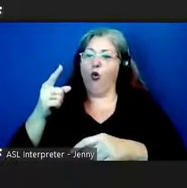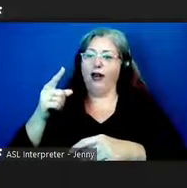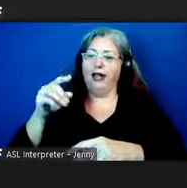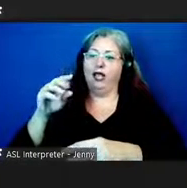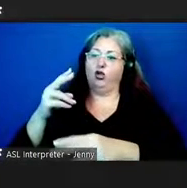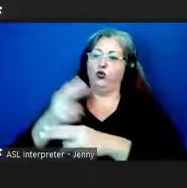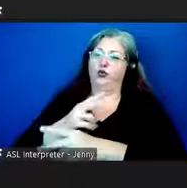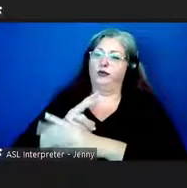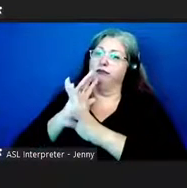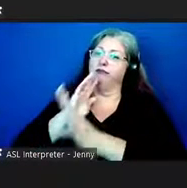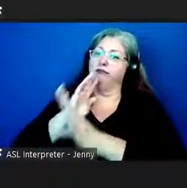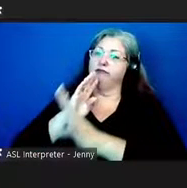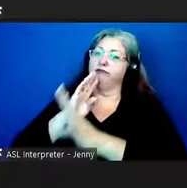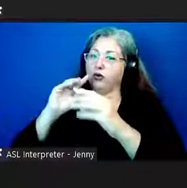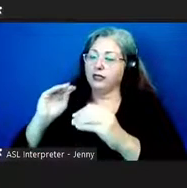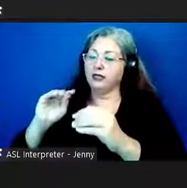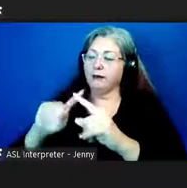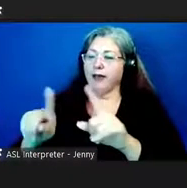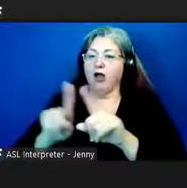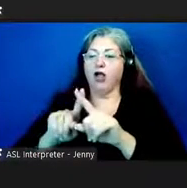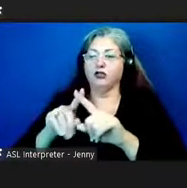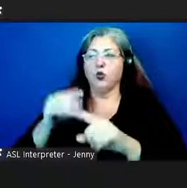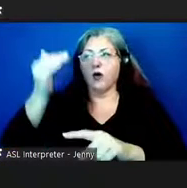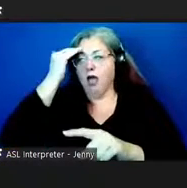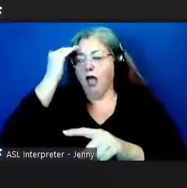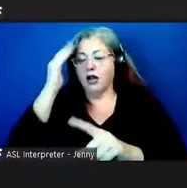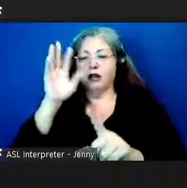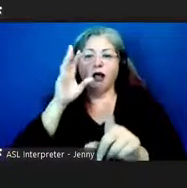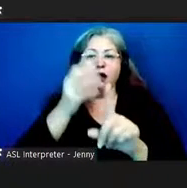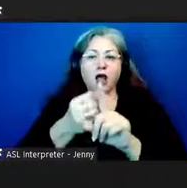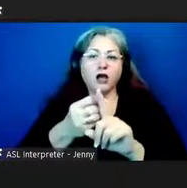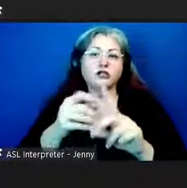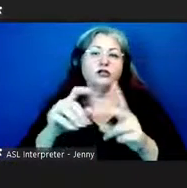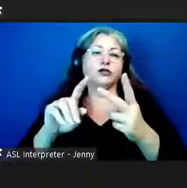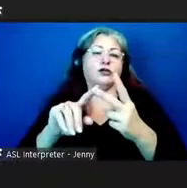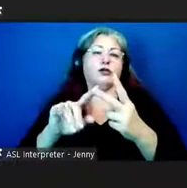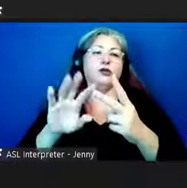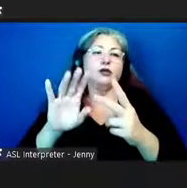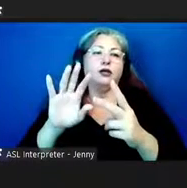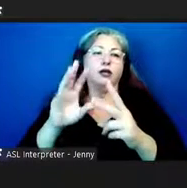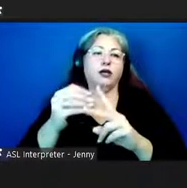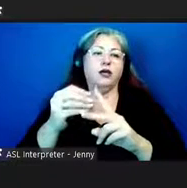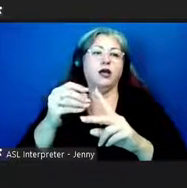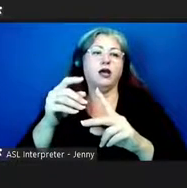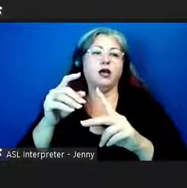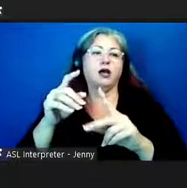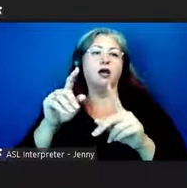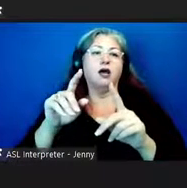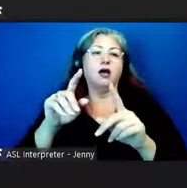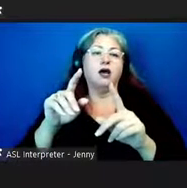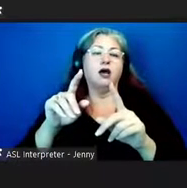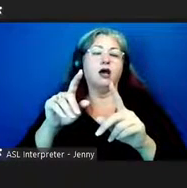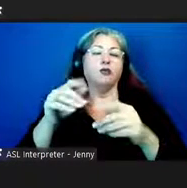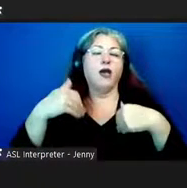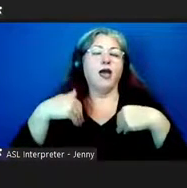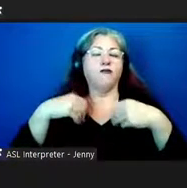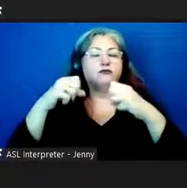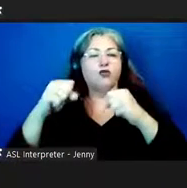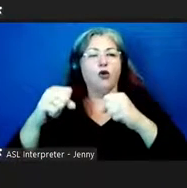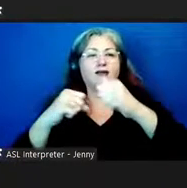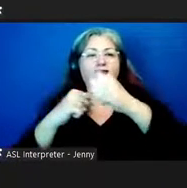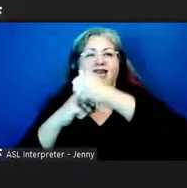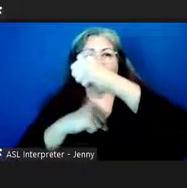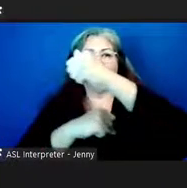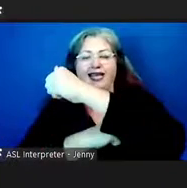language, but also the cultural knowledge and a foundation is established,